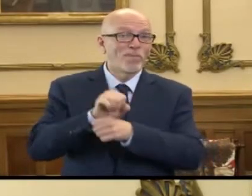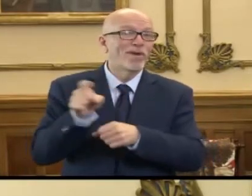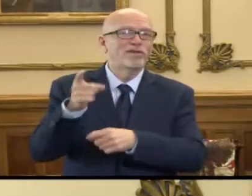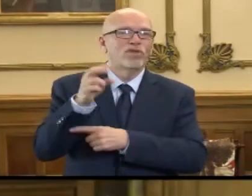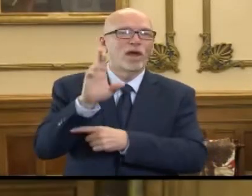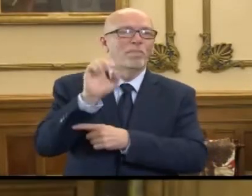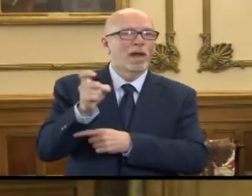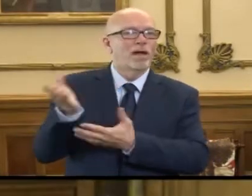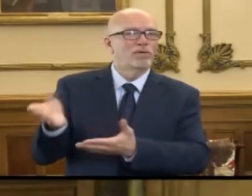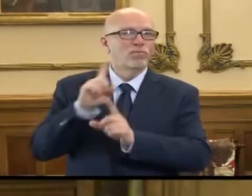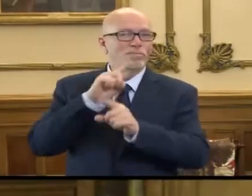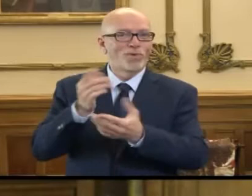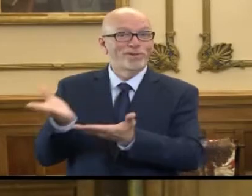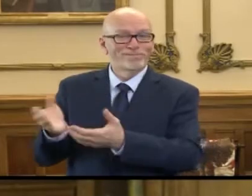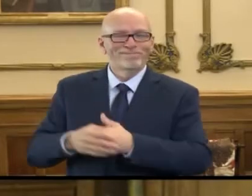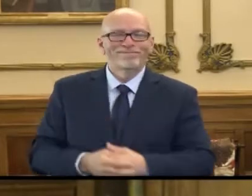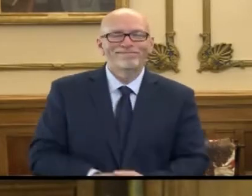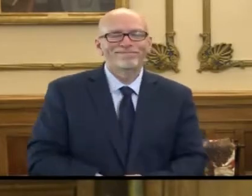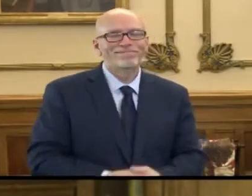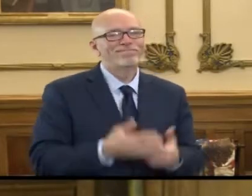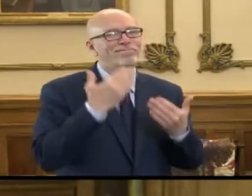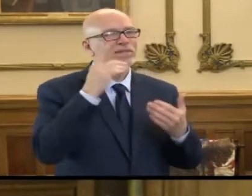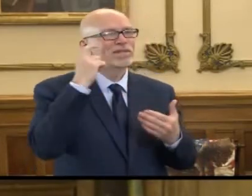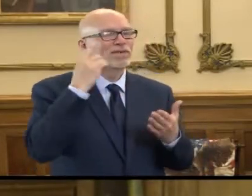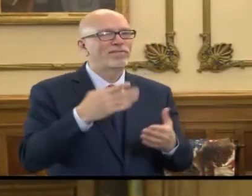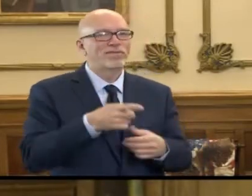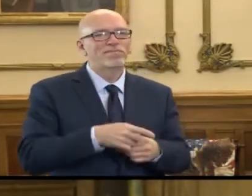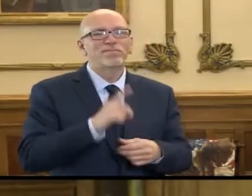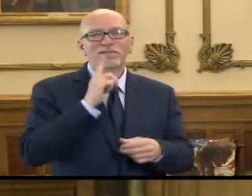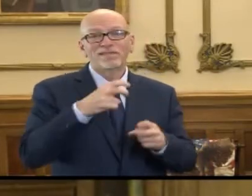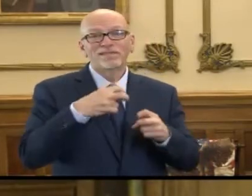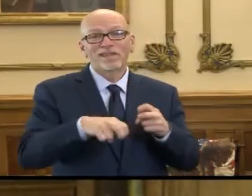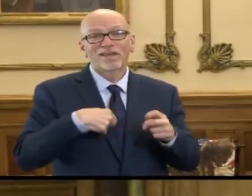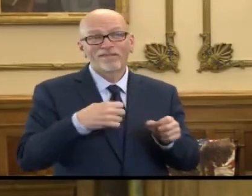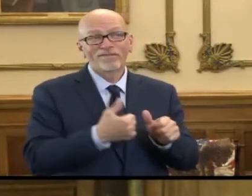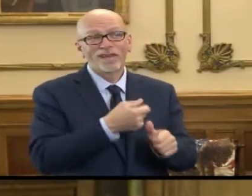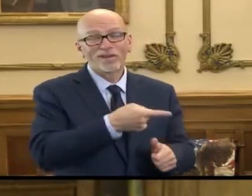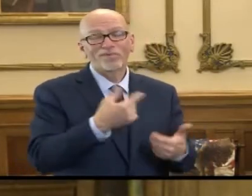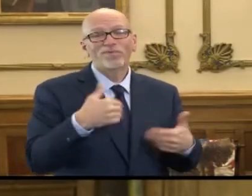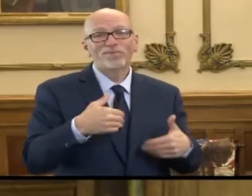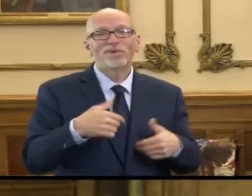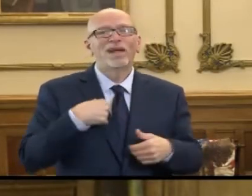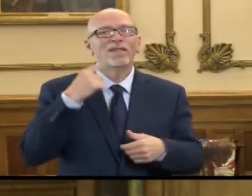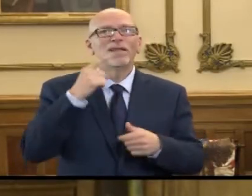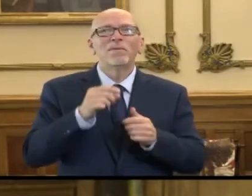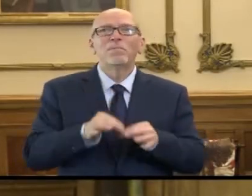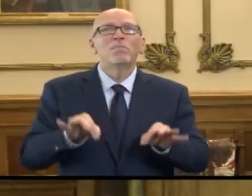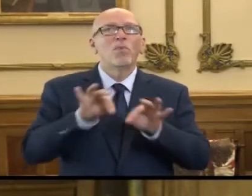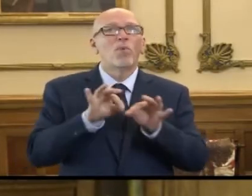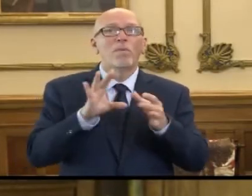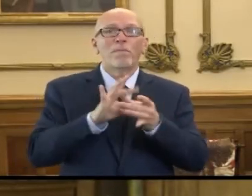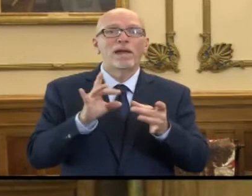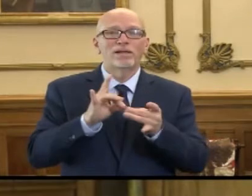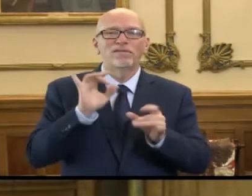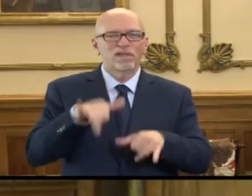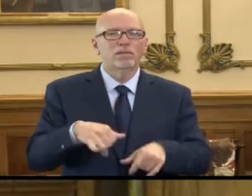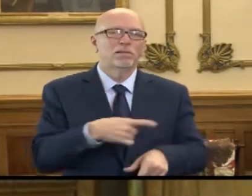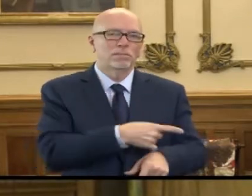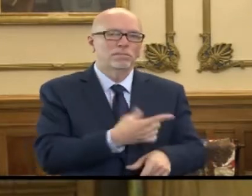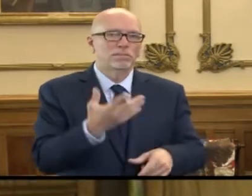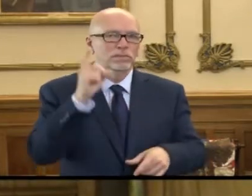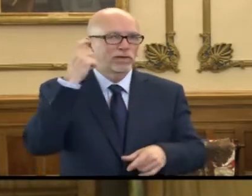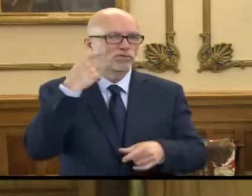Department of Health. Thank you, Governor. I have to say that's a tough act to follow, and I think there's no more important message that you'll get today than what the